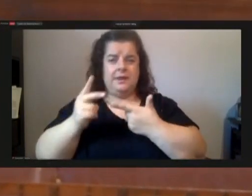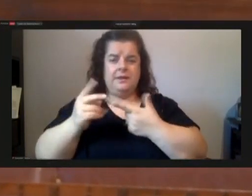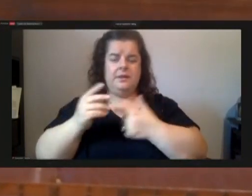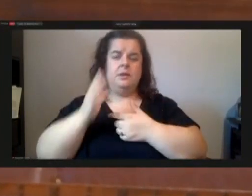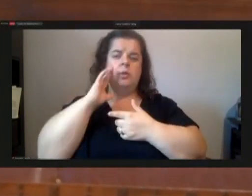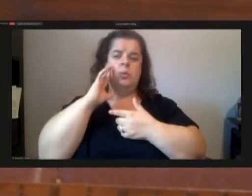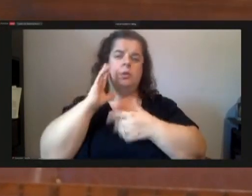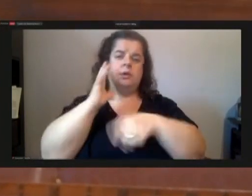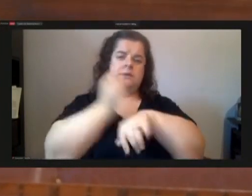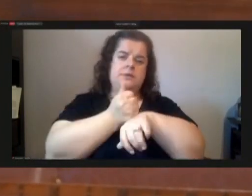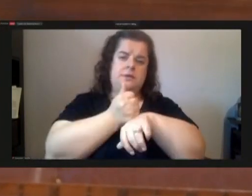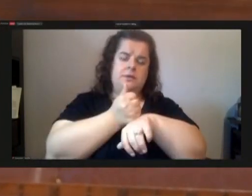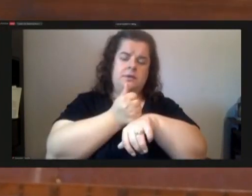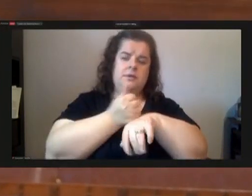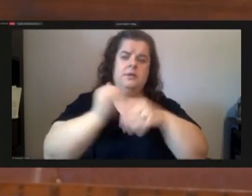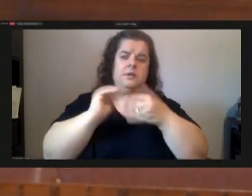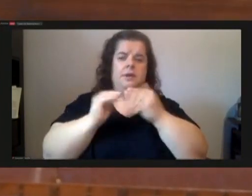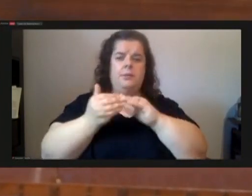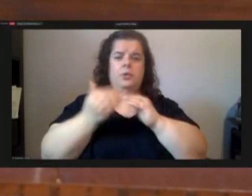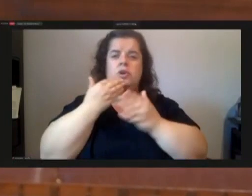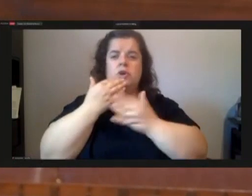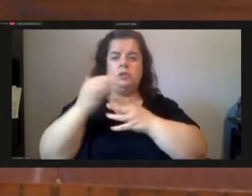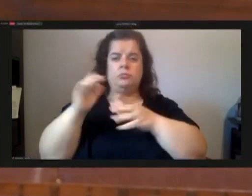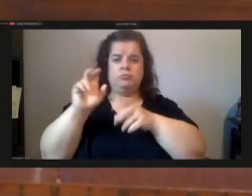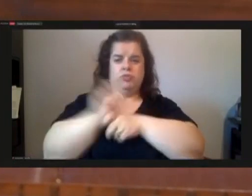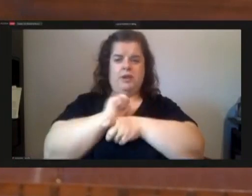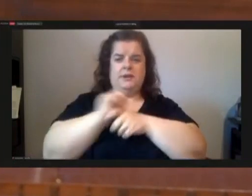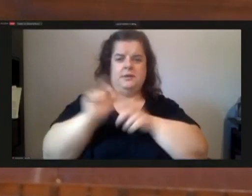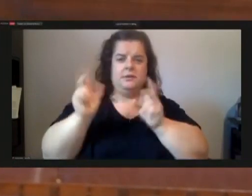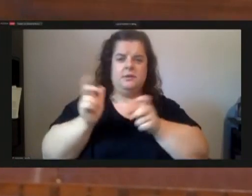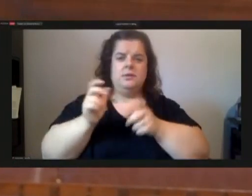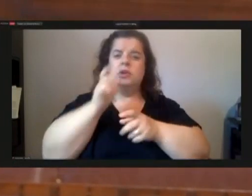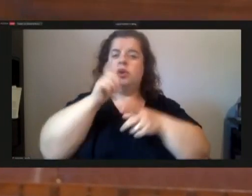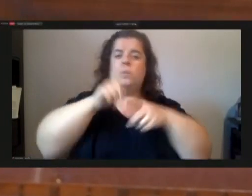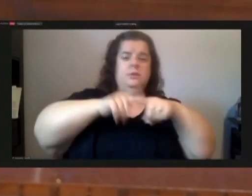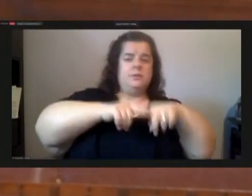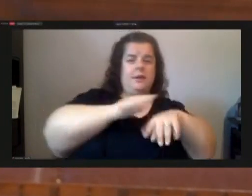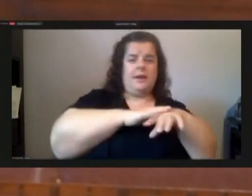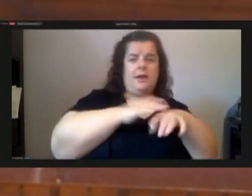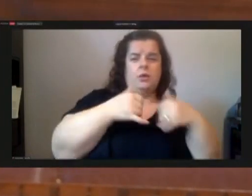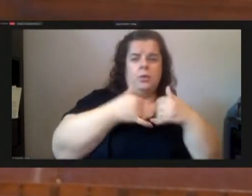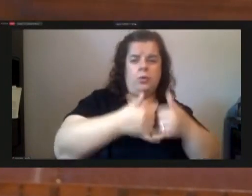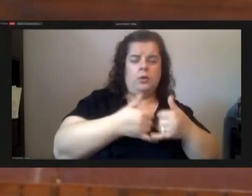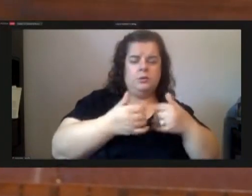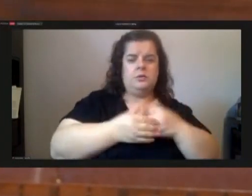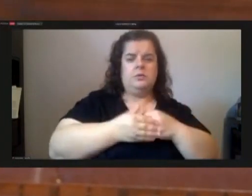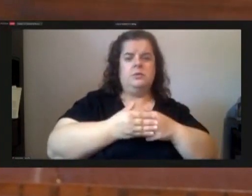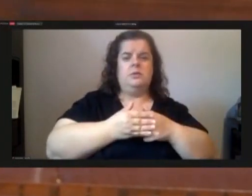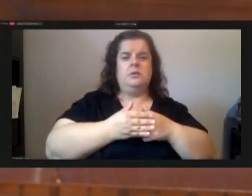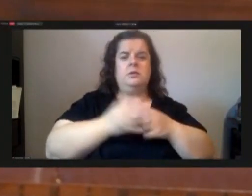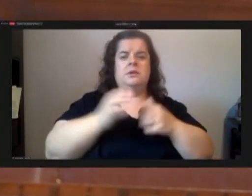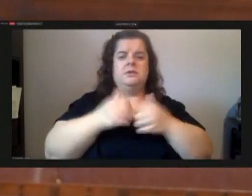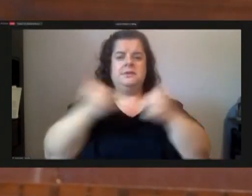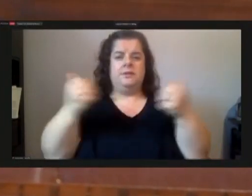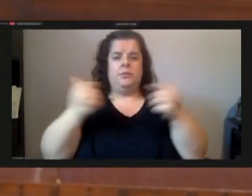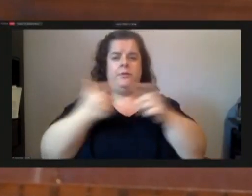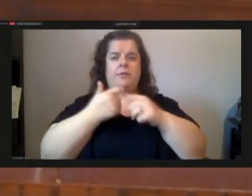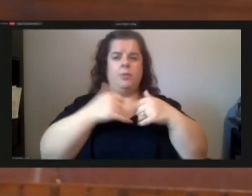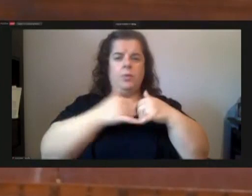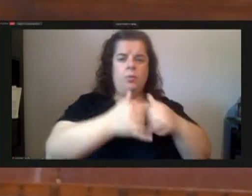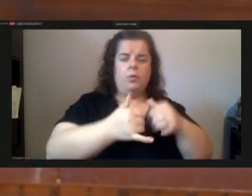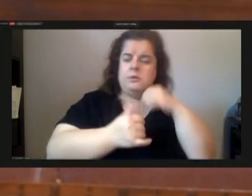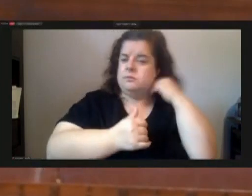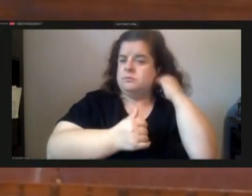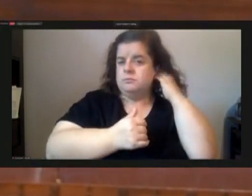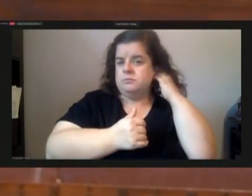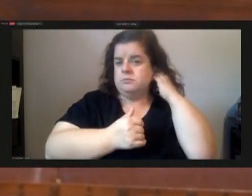uh vote practices uh that don't depend upon the wards that are separate from the wards um i know